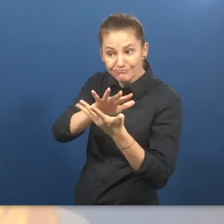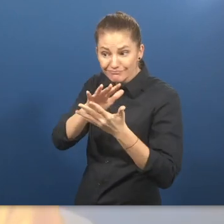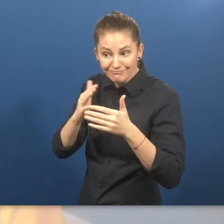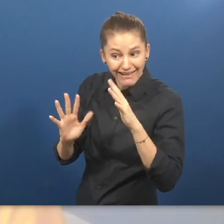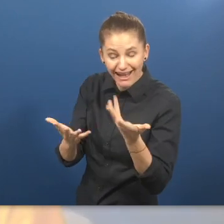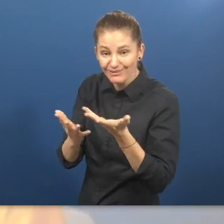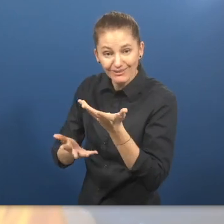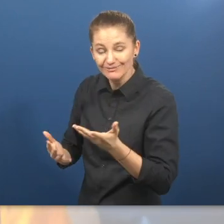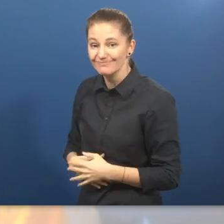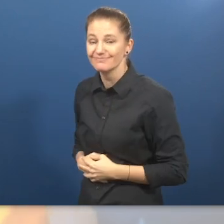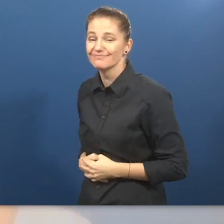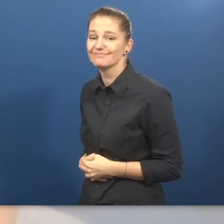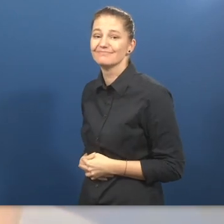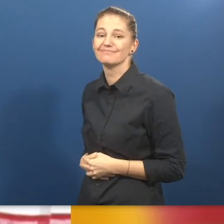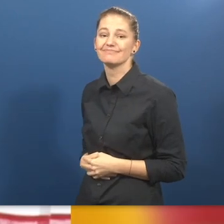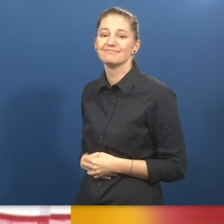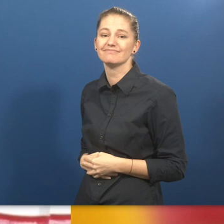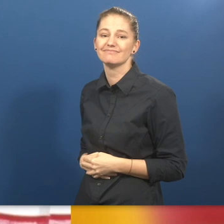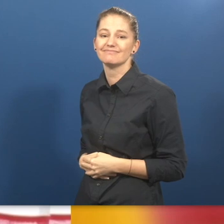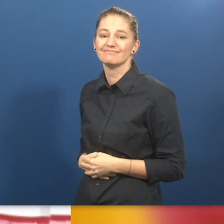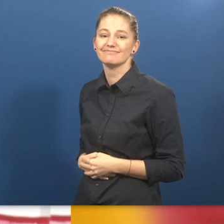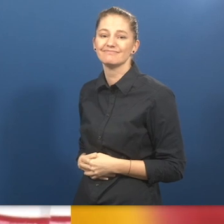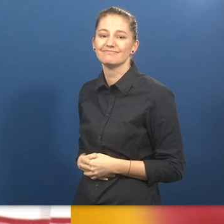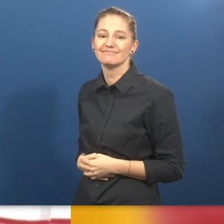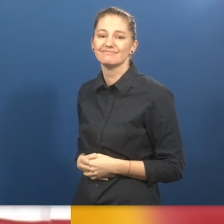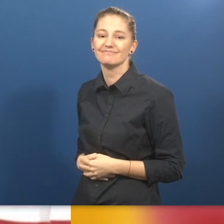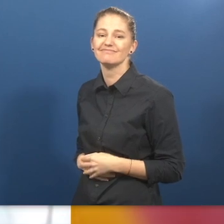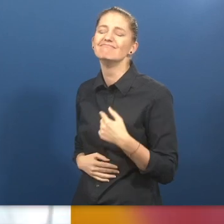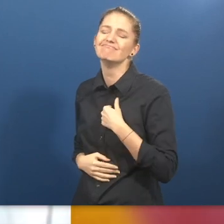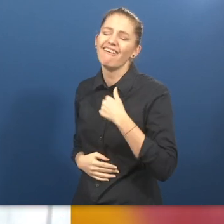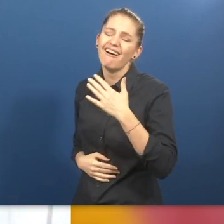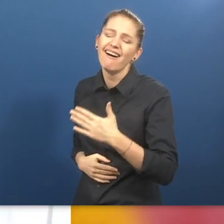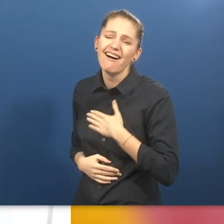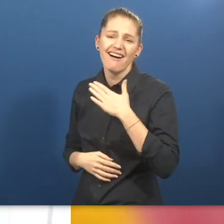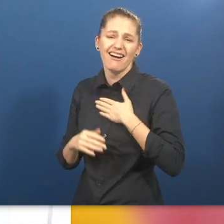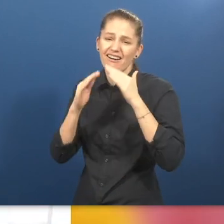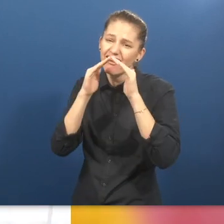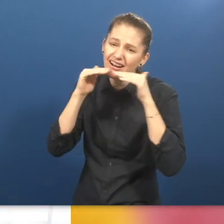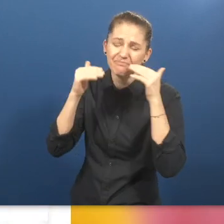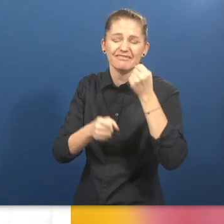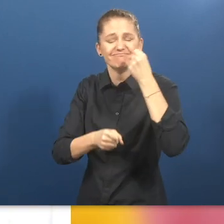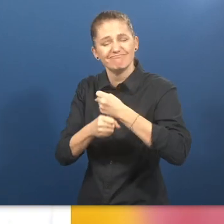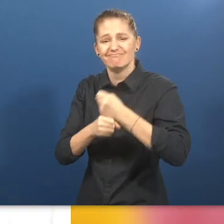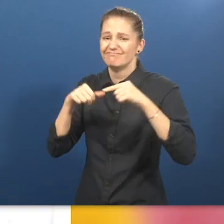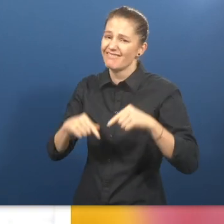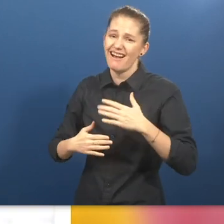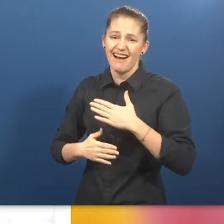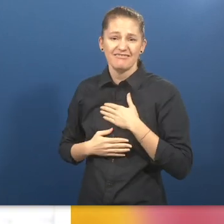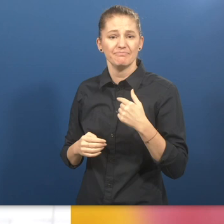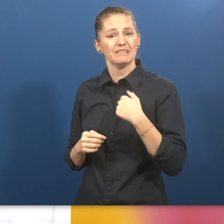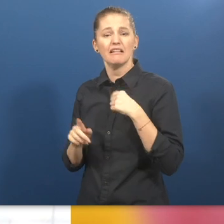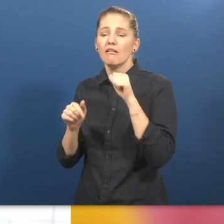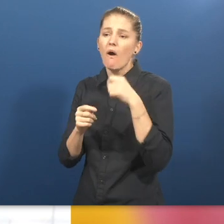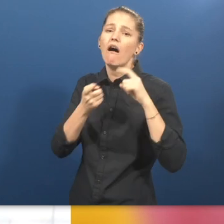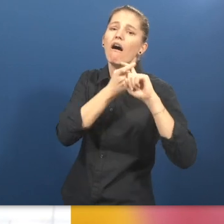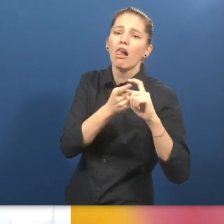Gauri, a worker in MithiCafe. I'm very happy to work there. I'm not depending on anyone. I'm becoming strong